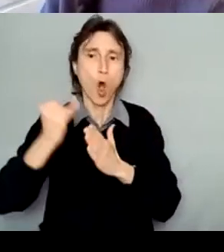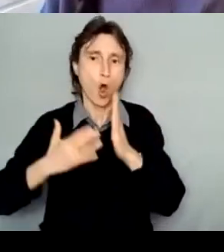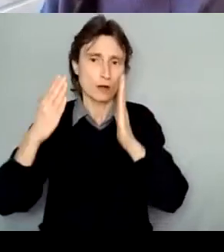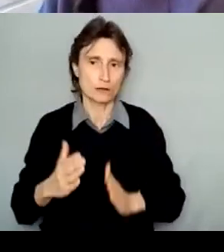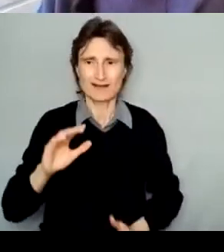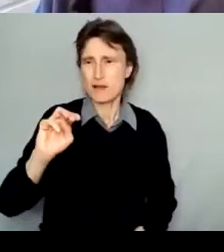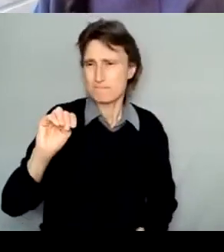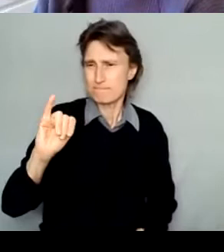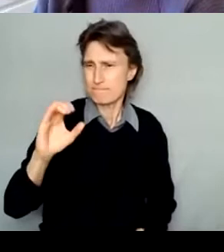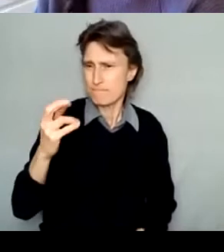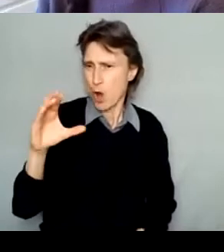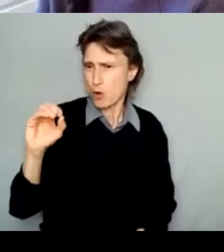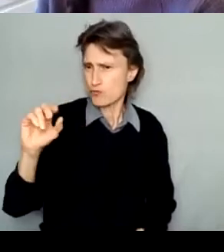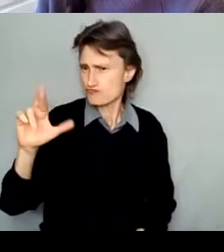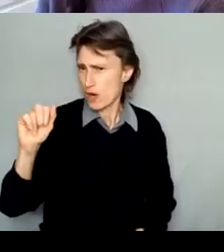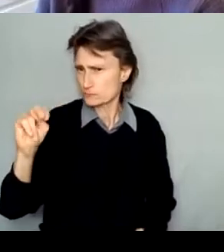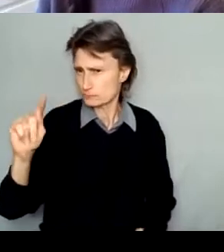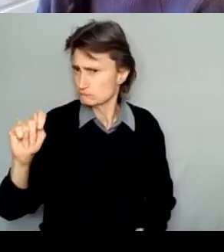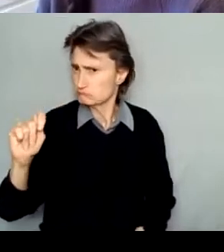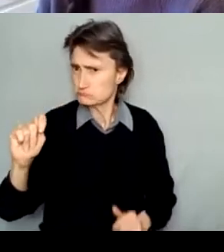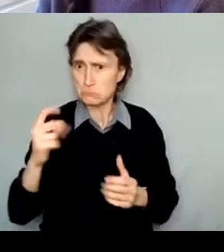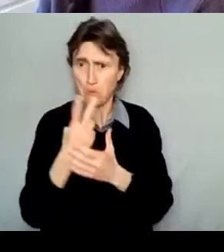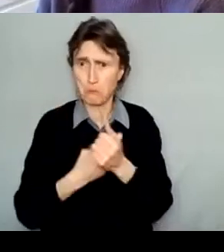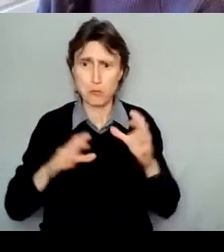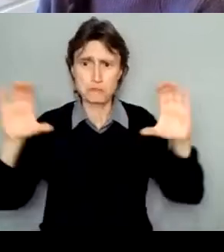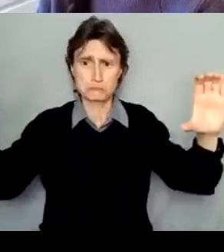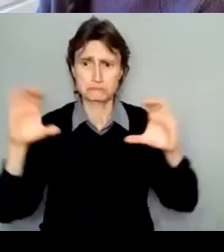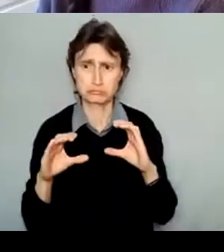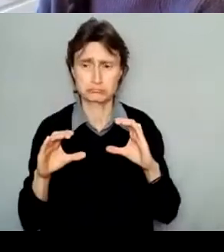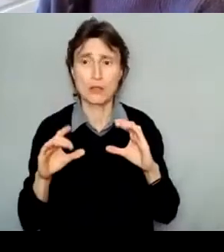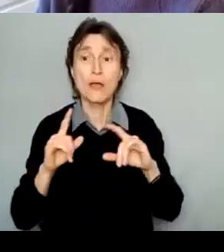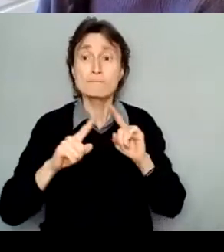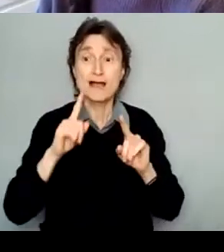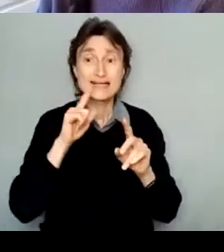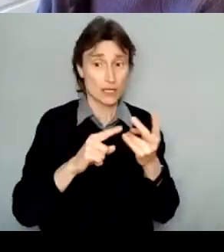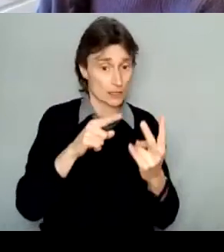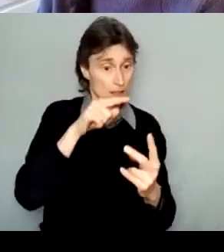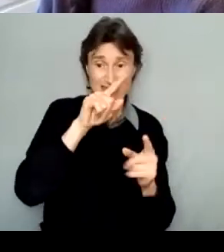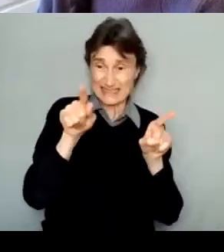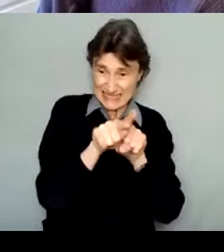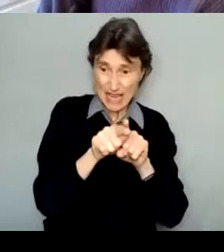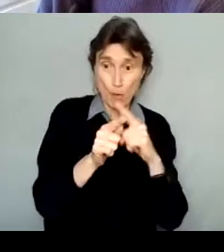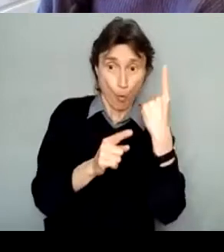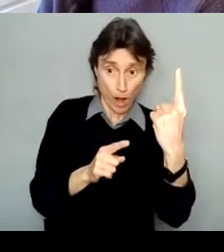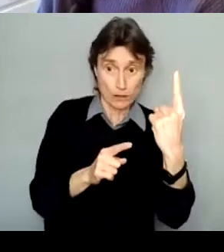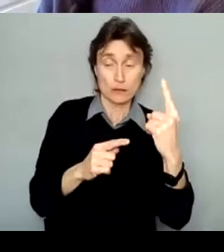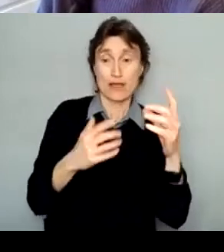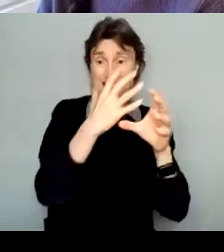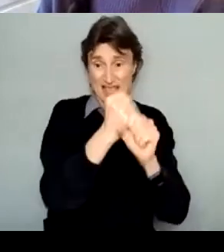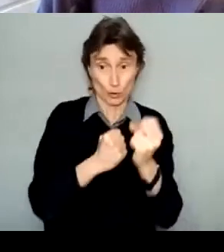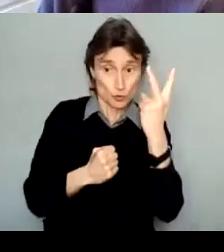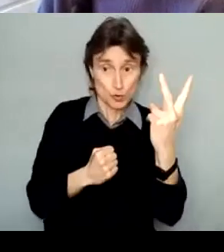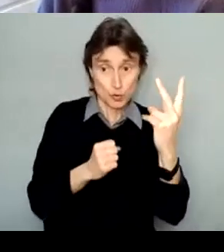you wouldn't be able to receive two grants from the same program in one calendar year. And lastly, you may reapply for the same project